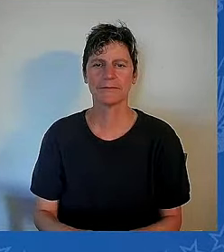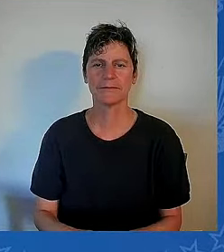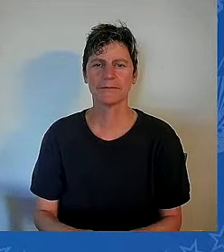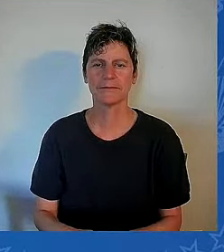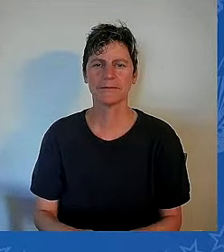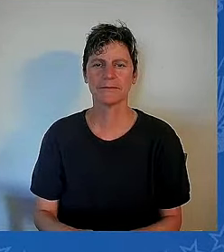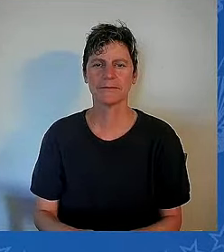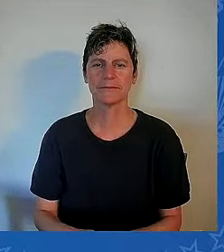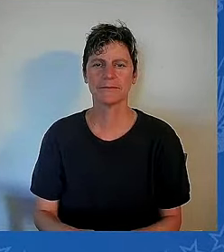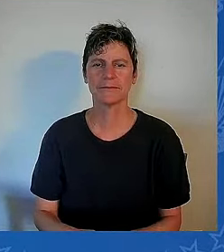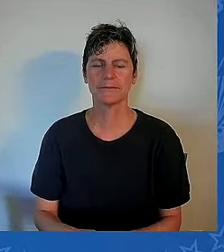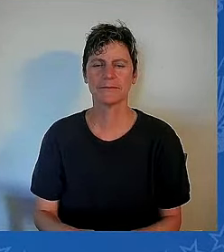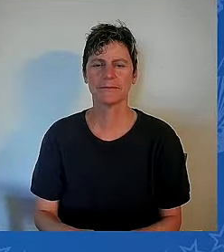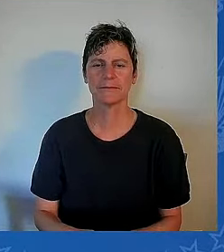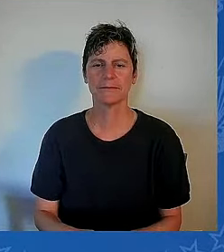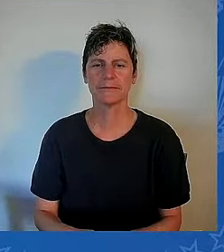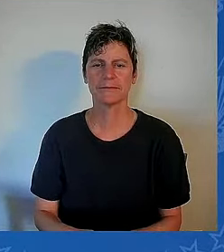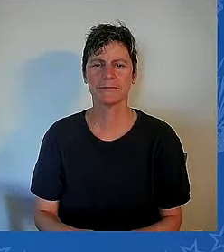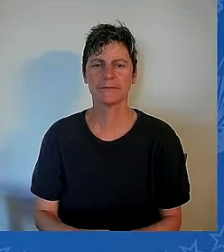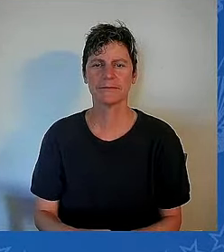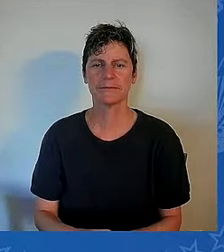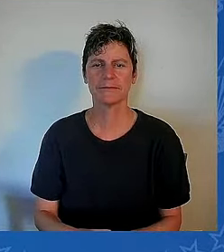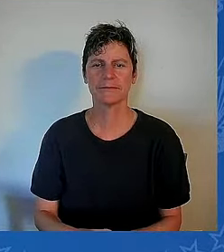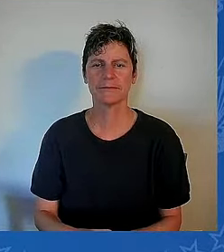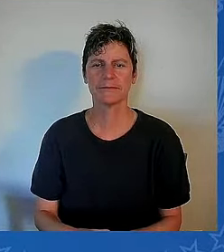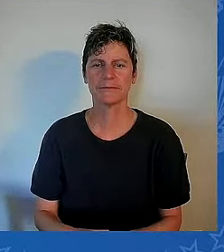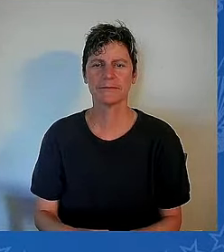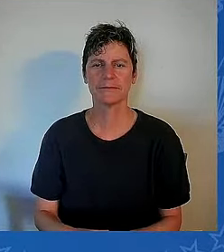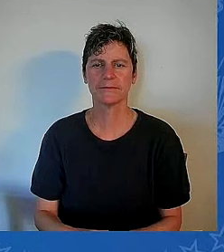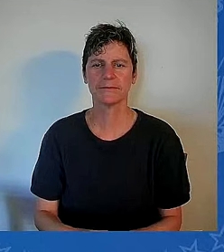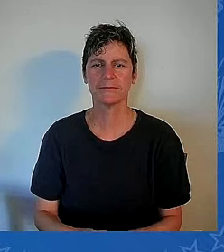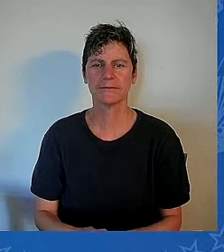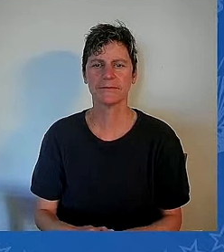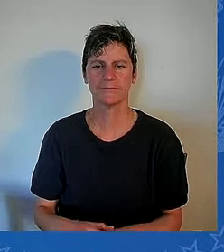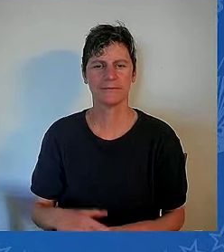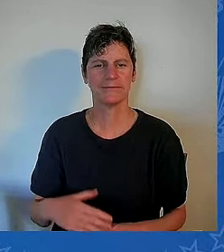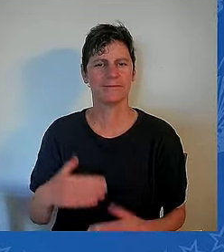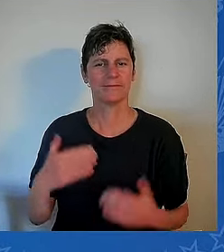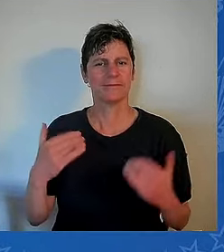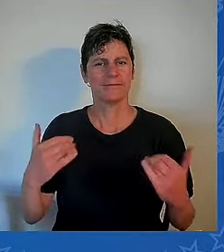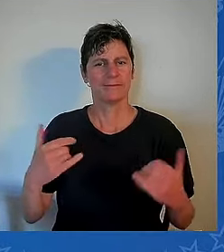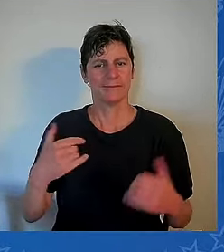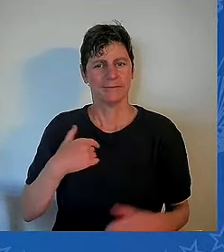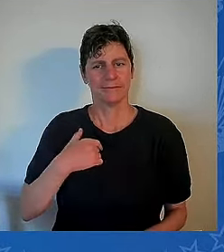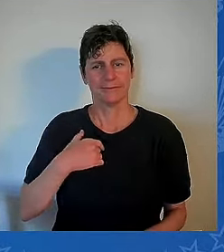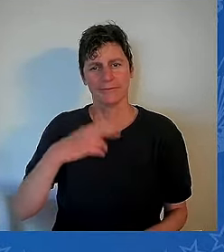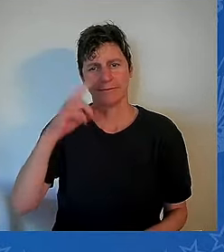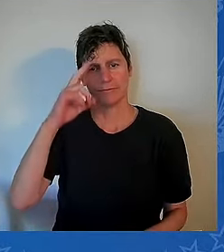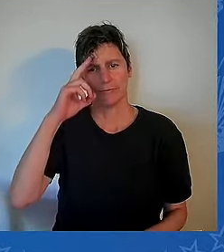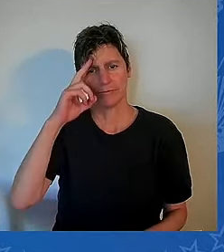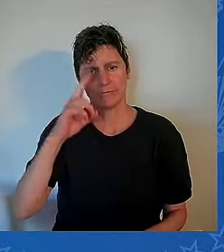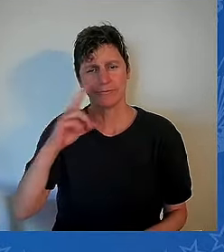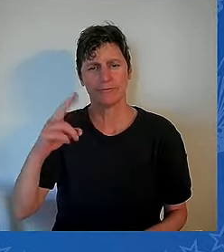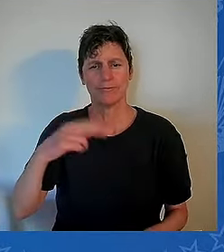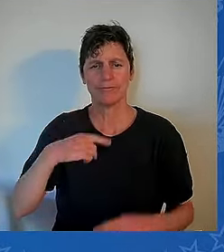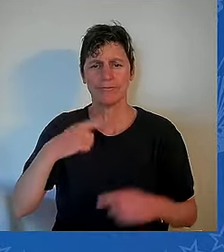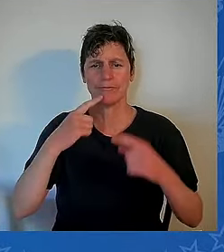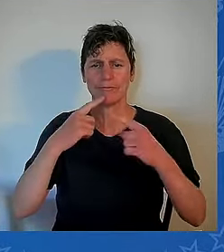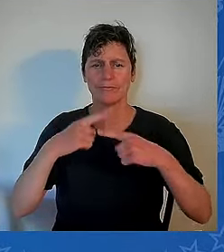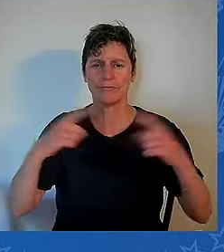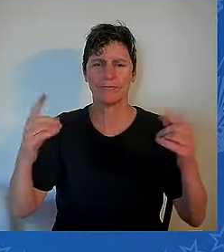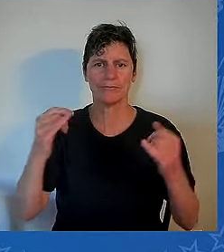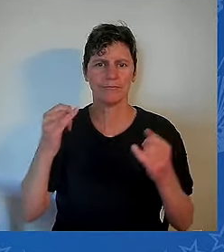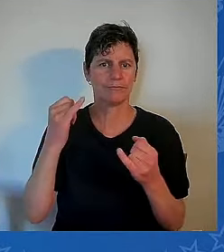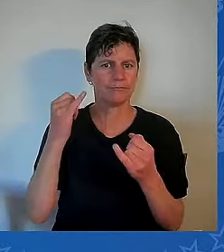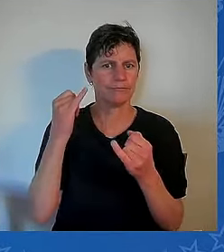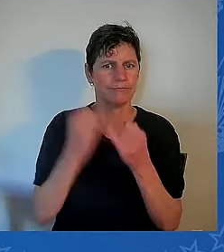Folks, I am honored to announce one final surprise before we turn to President Biden. But